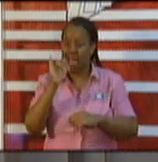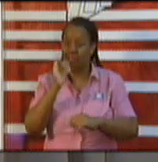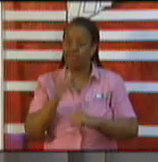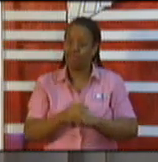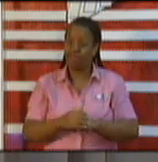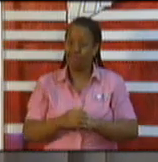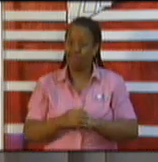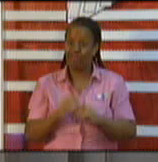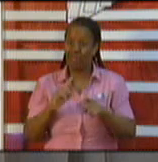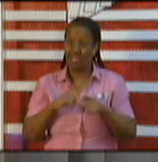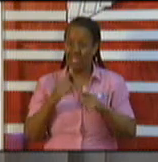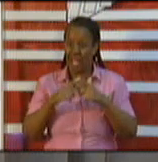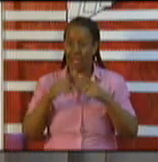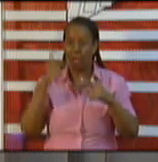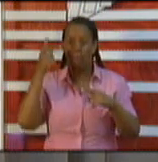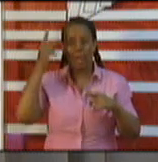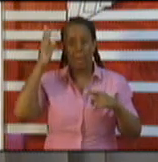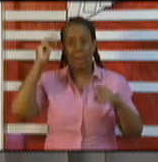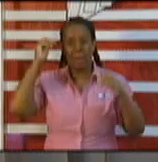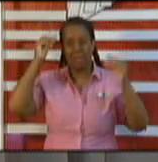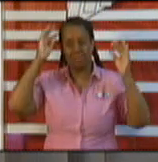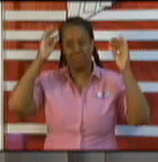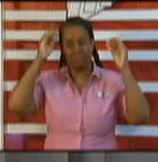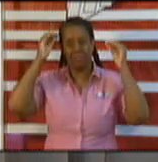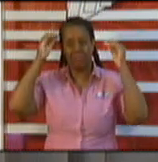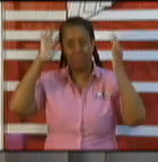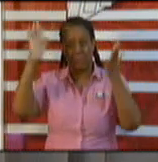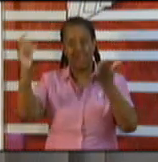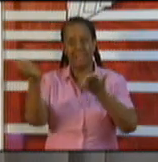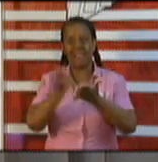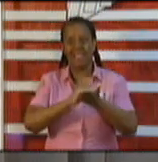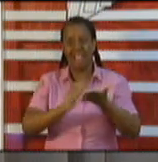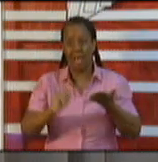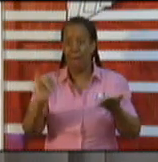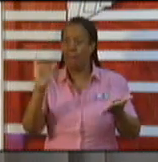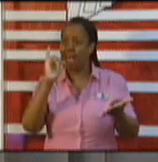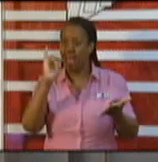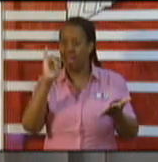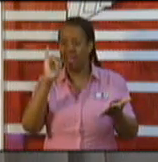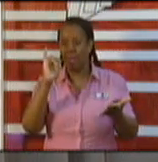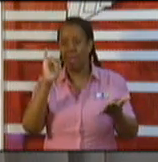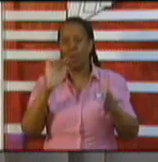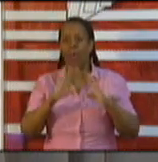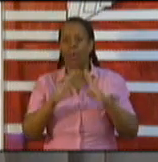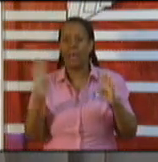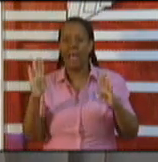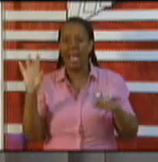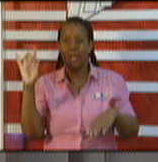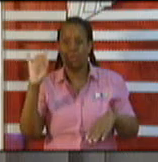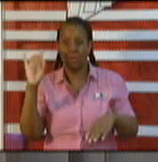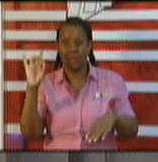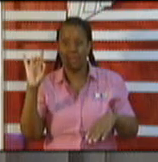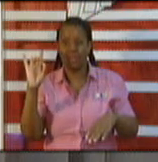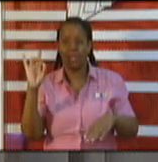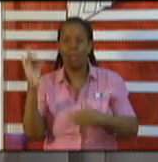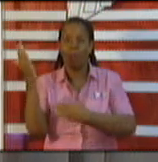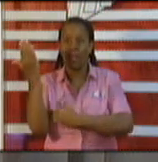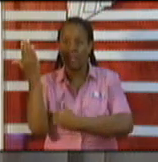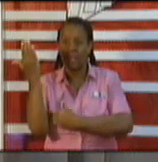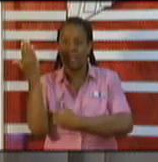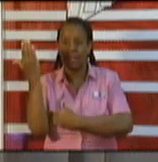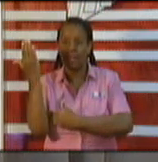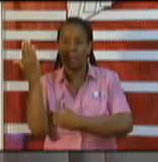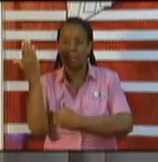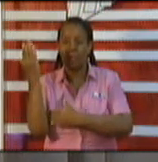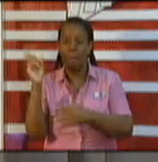Bars will now be allowed to be open from 8am but we'll have to close at 8pm. This is the